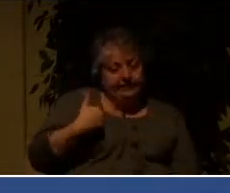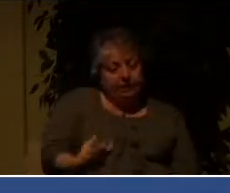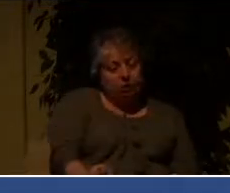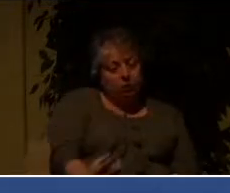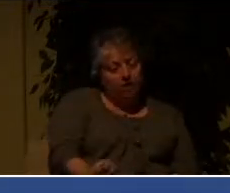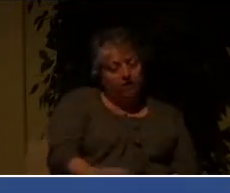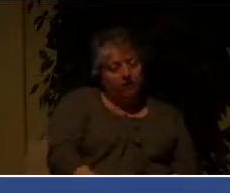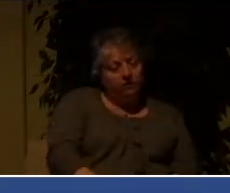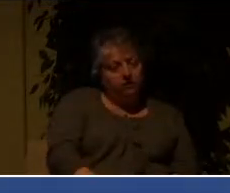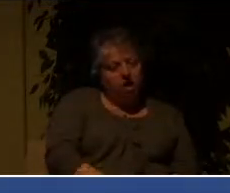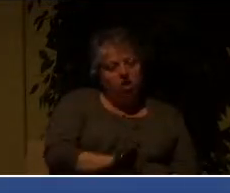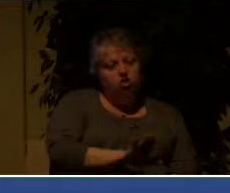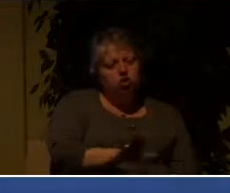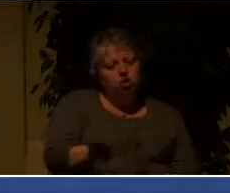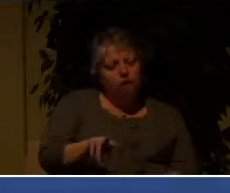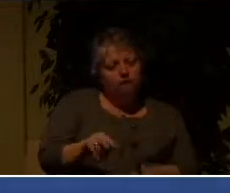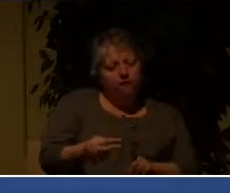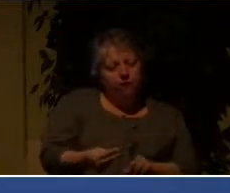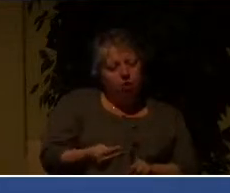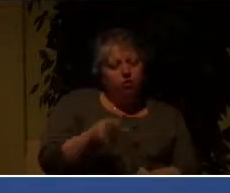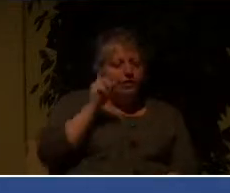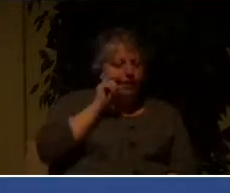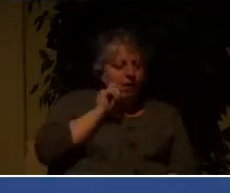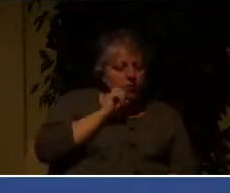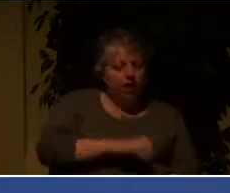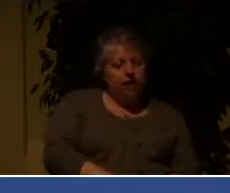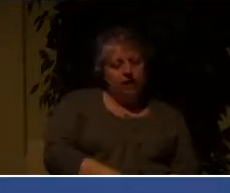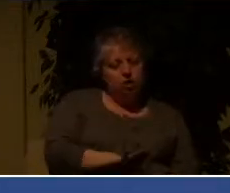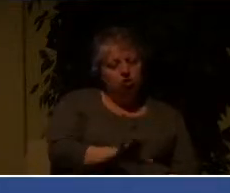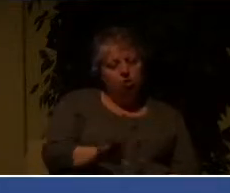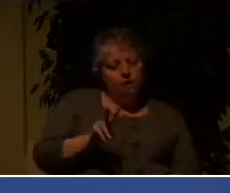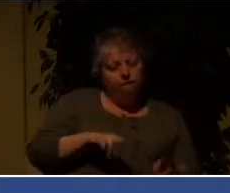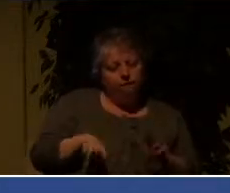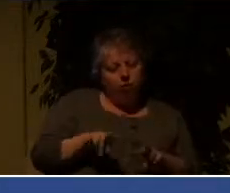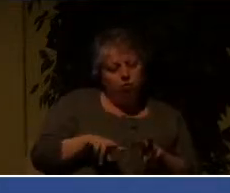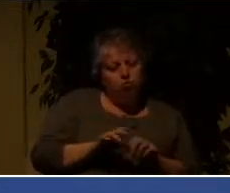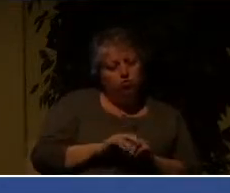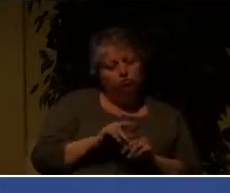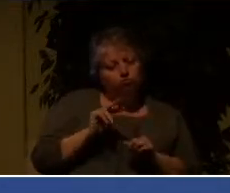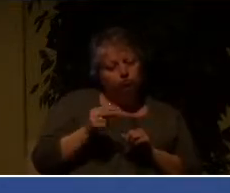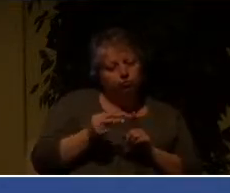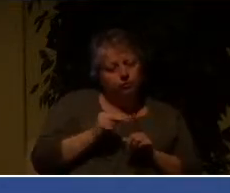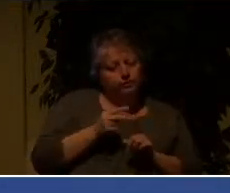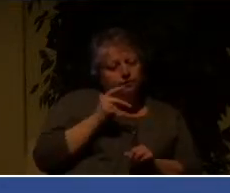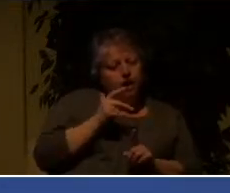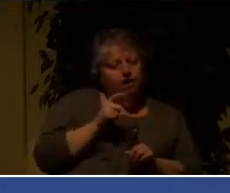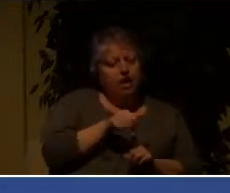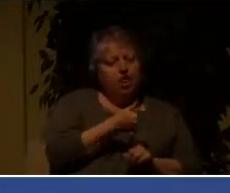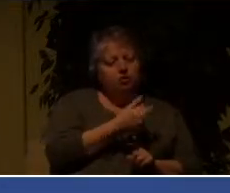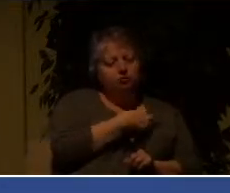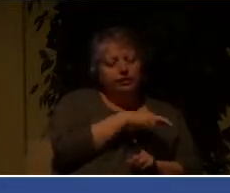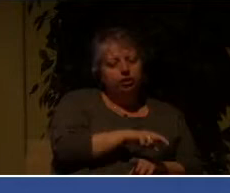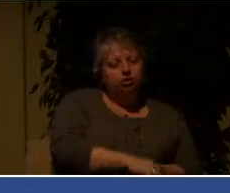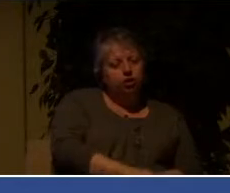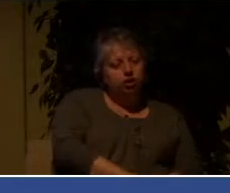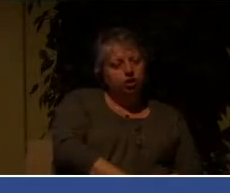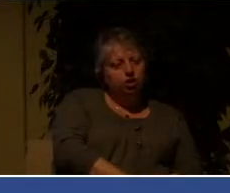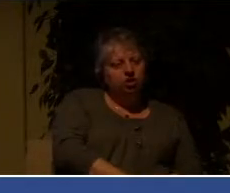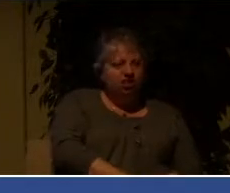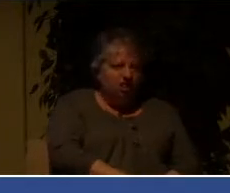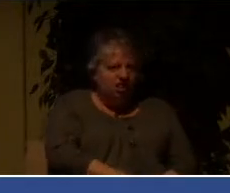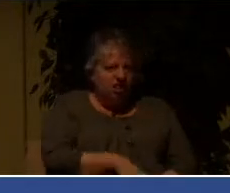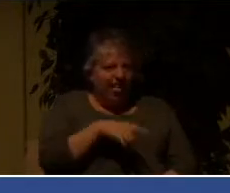sexuality, they asked them for their views on other religions, and they decided that this school is substandard,